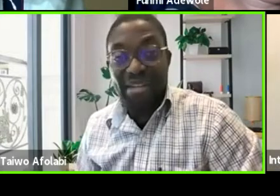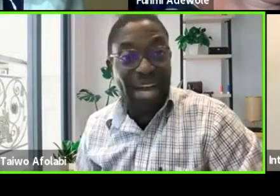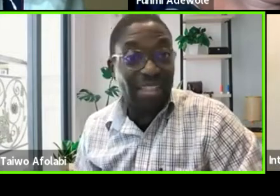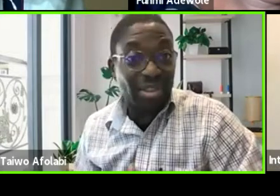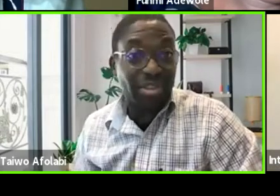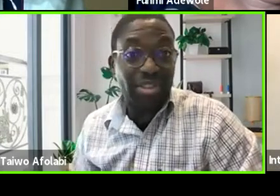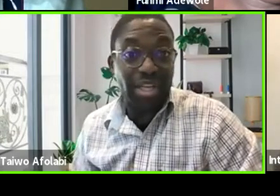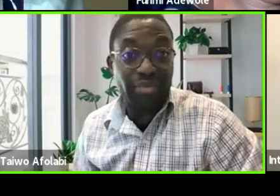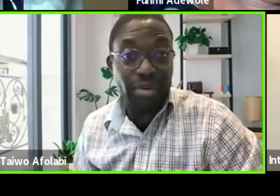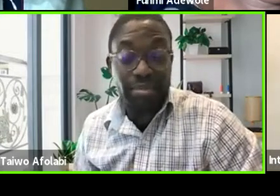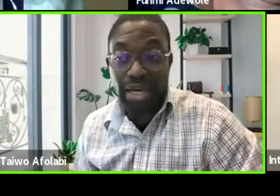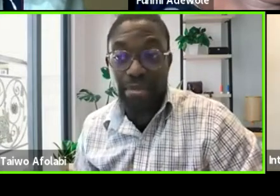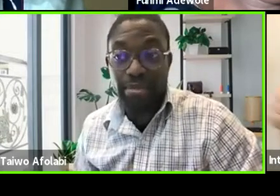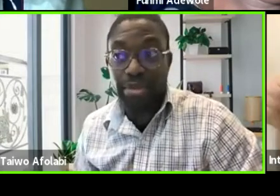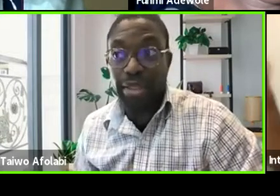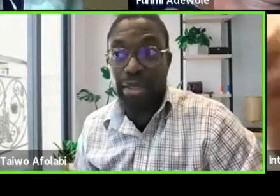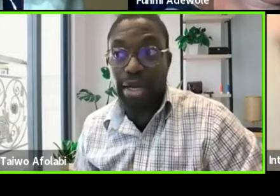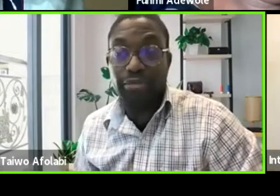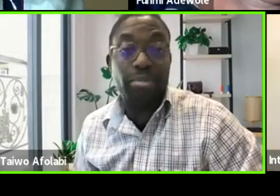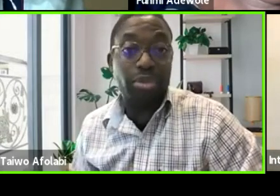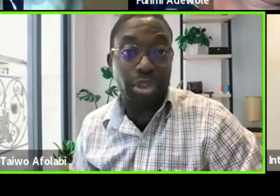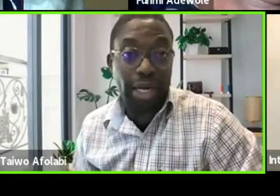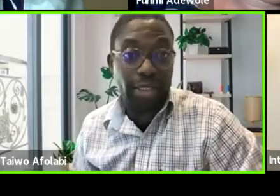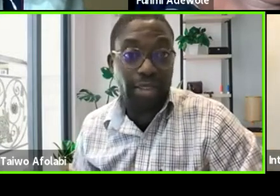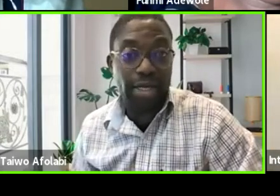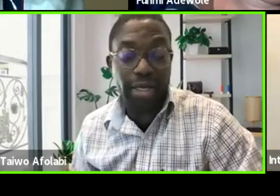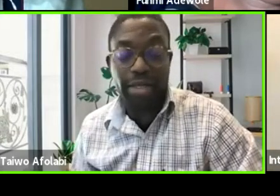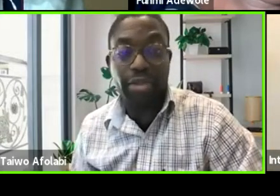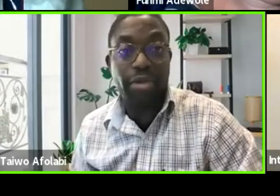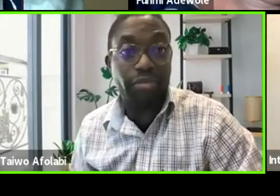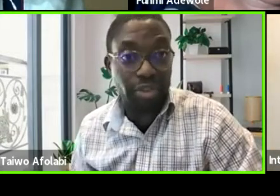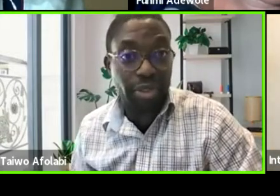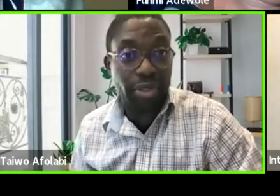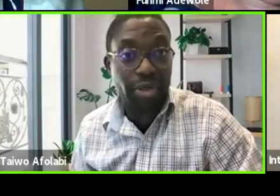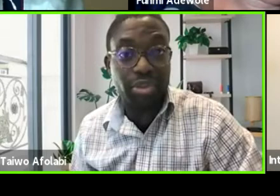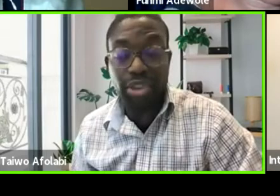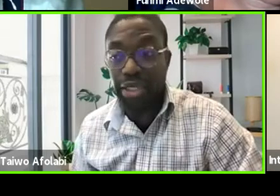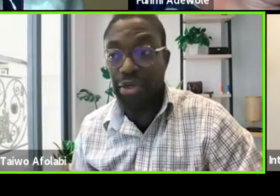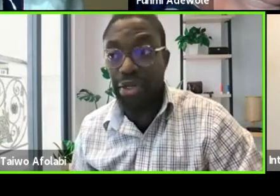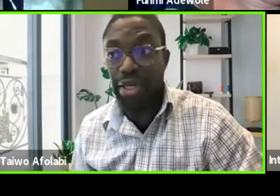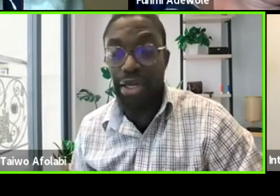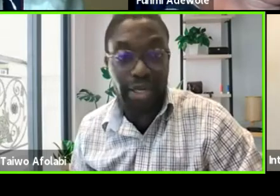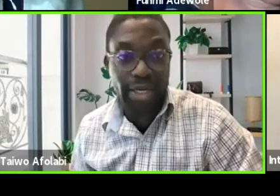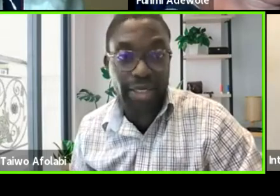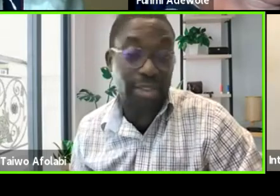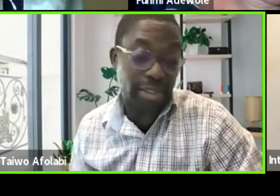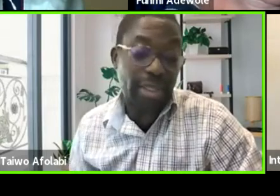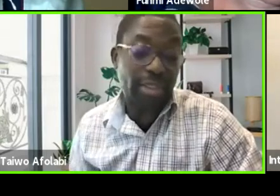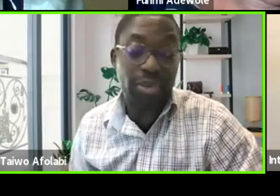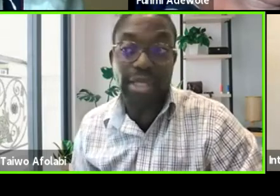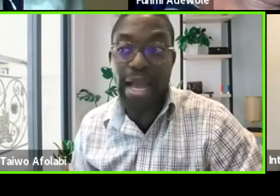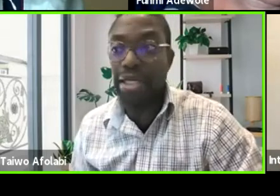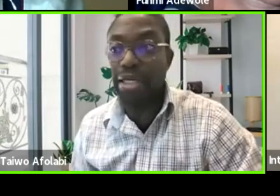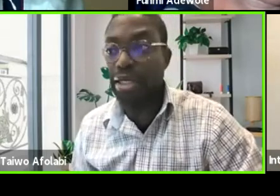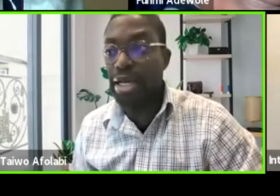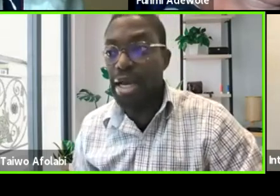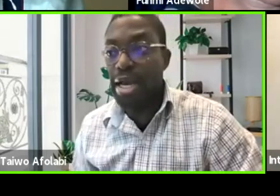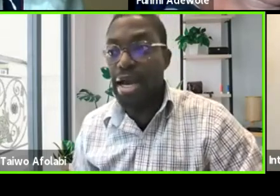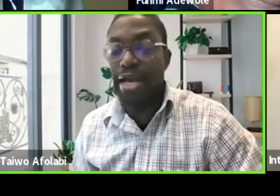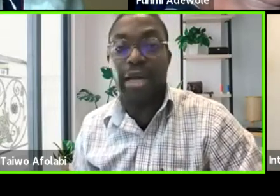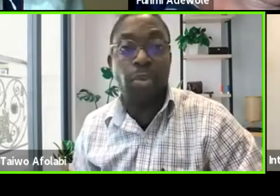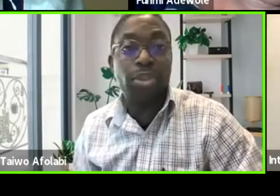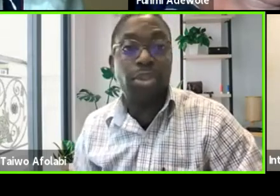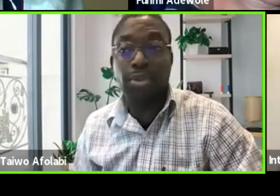I'm dialing to you today from Regina, here at the University of Regina here in Saskatchewan, Canada.